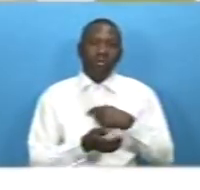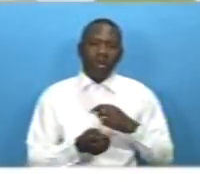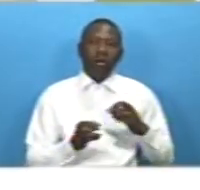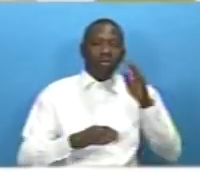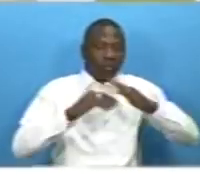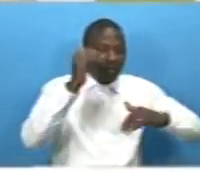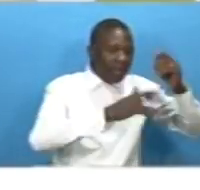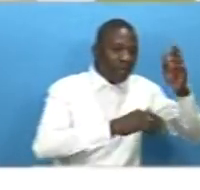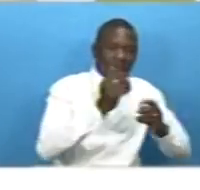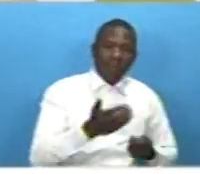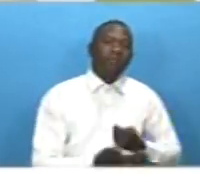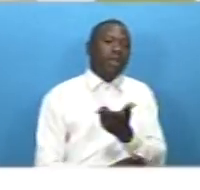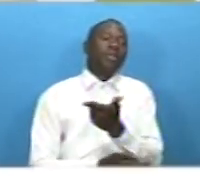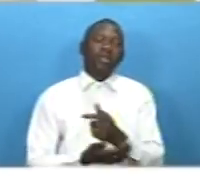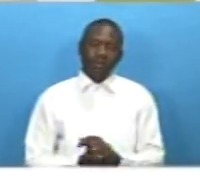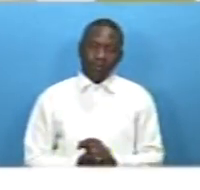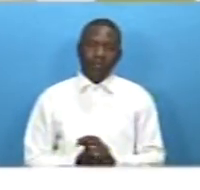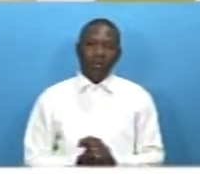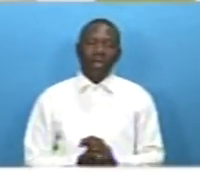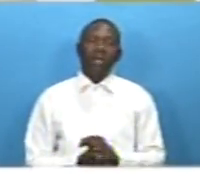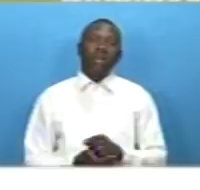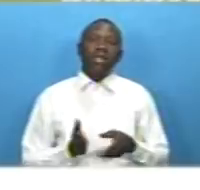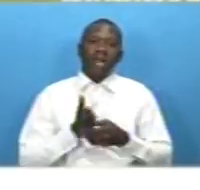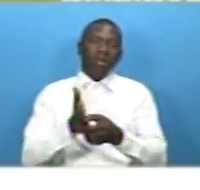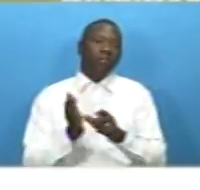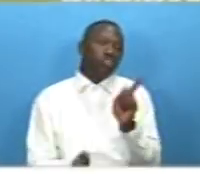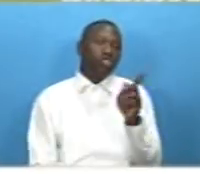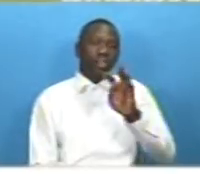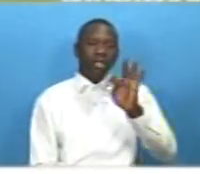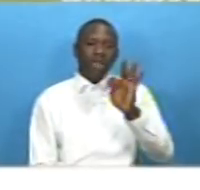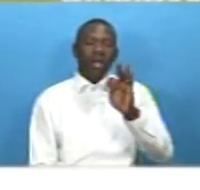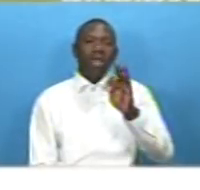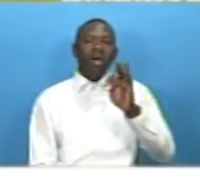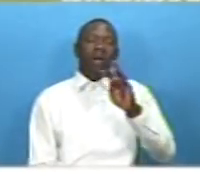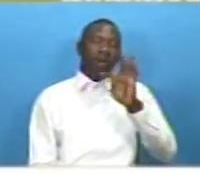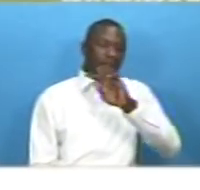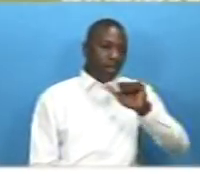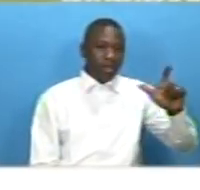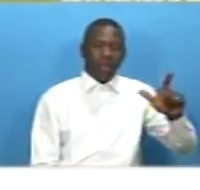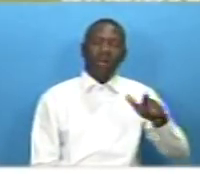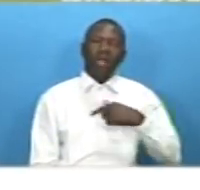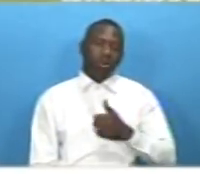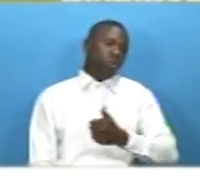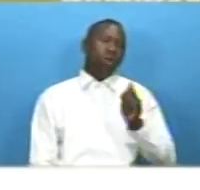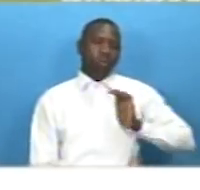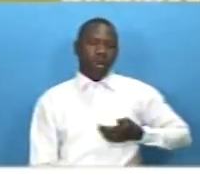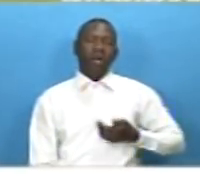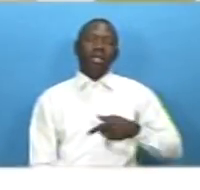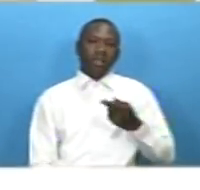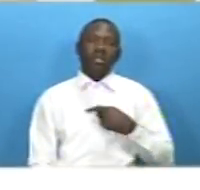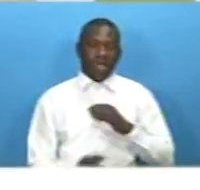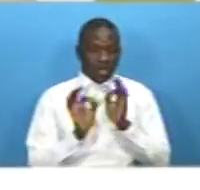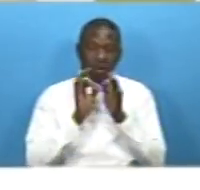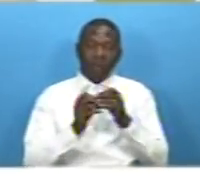professors jibril fal director of gk partners and amina asila of thousand university in the u.s spoke on the importance of the forum